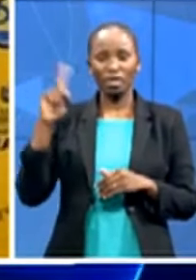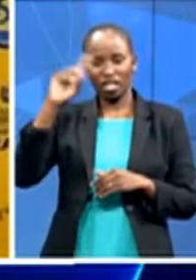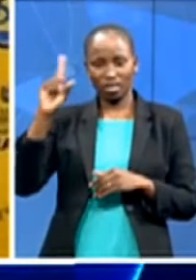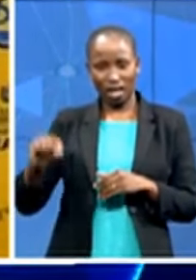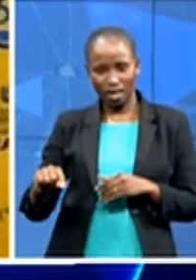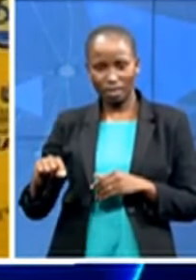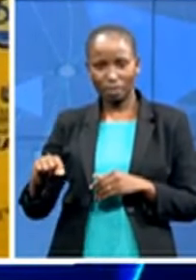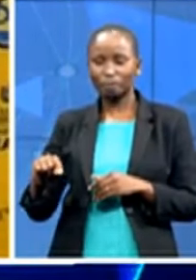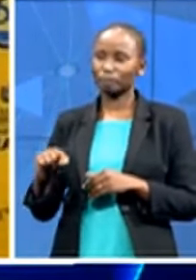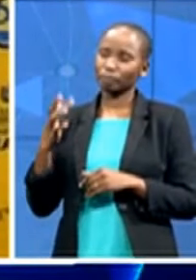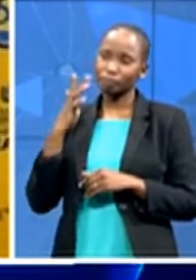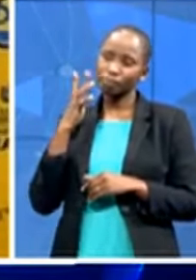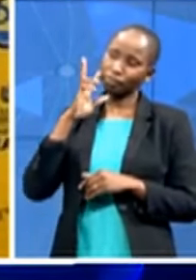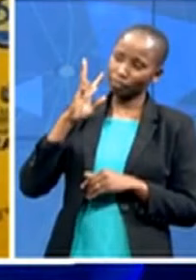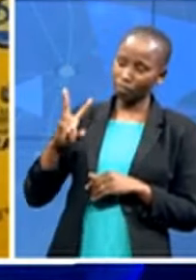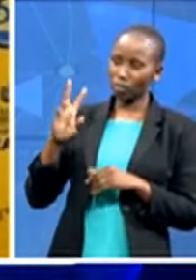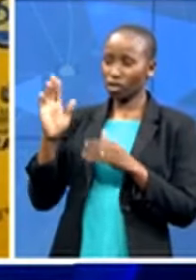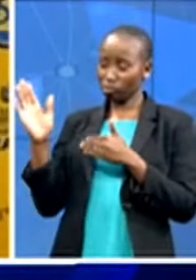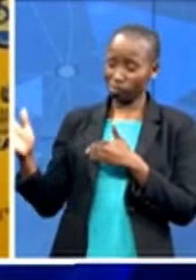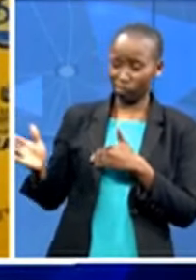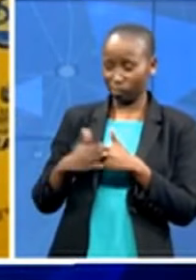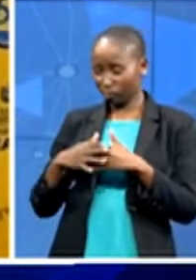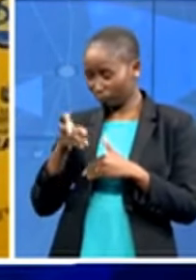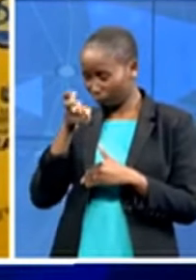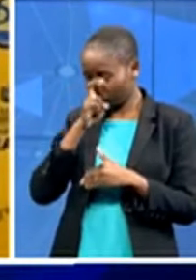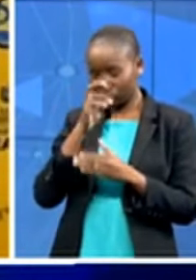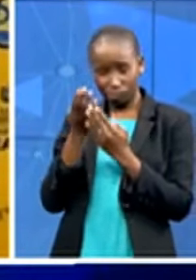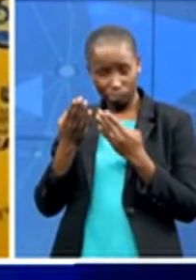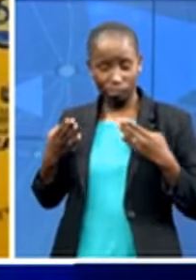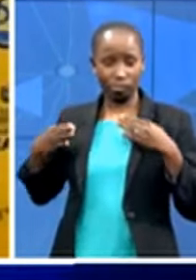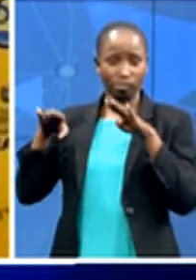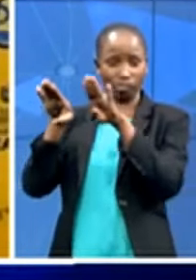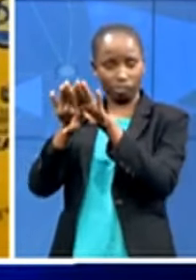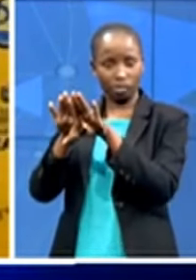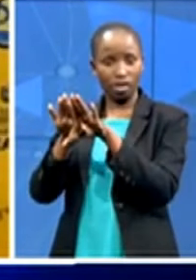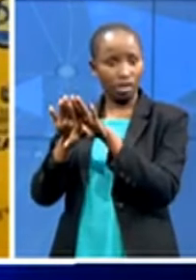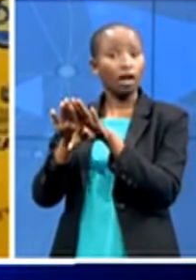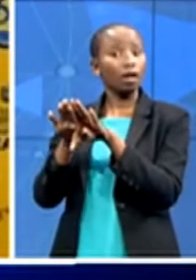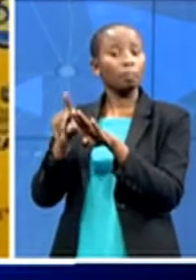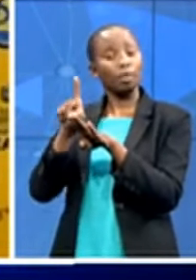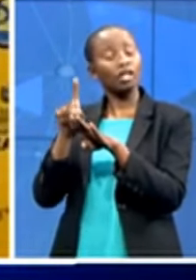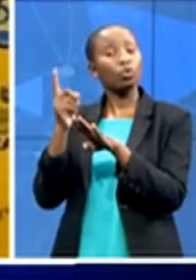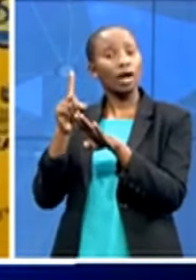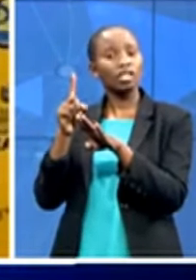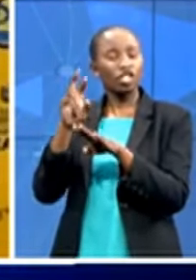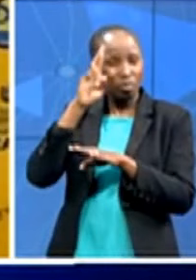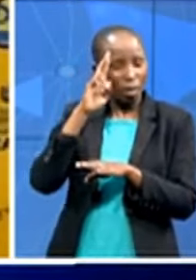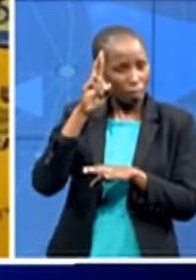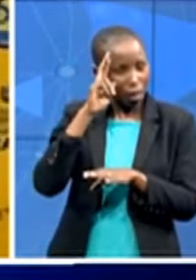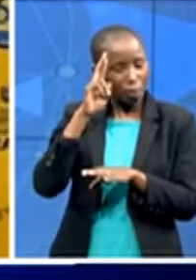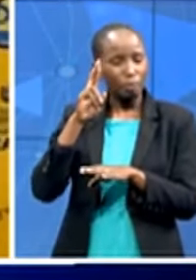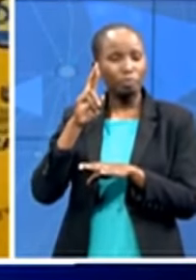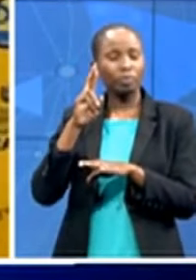virus then move because it's not the virus that will be stupid because when people move to rural areas where they wanted to be